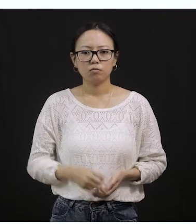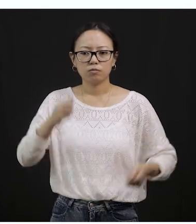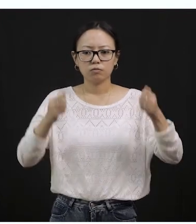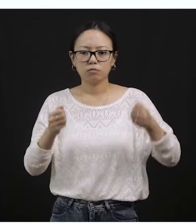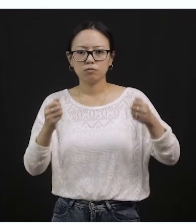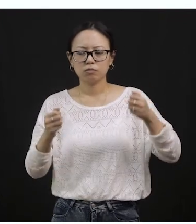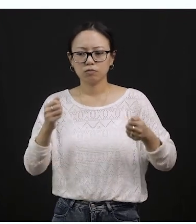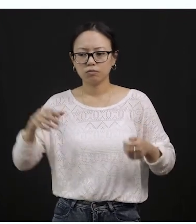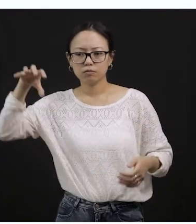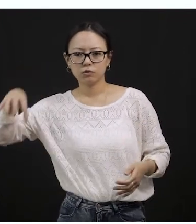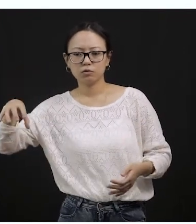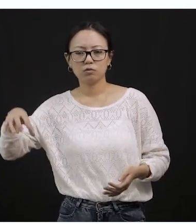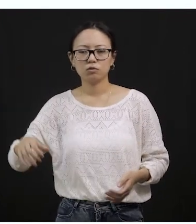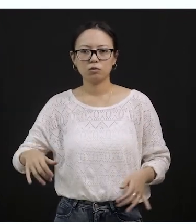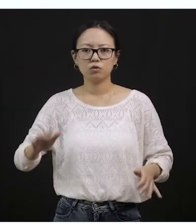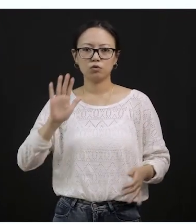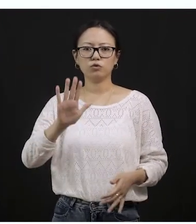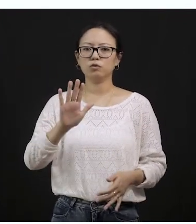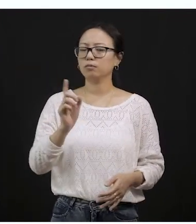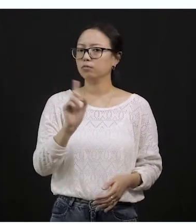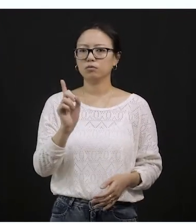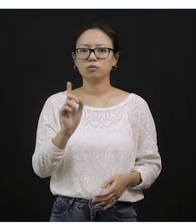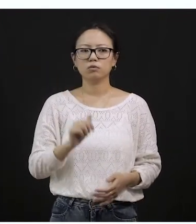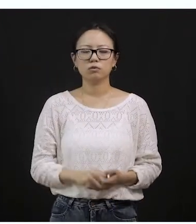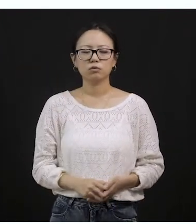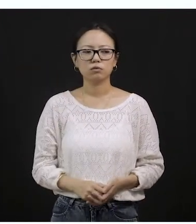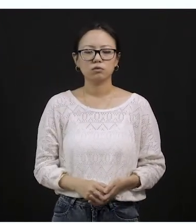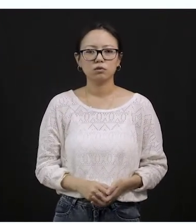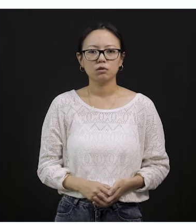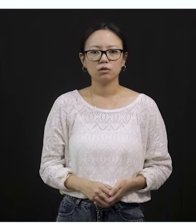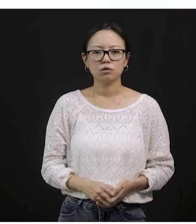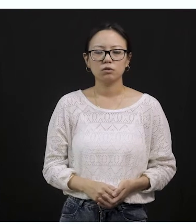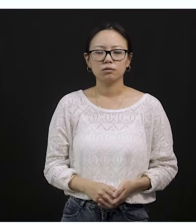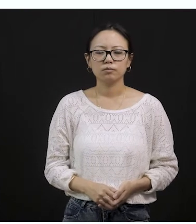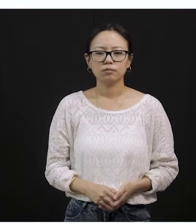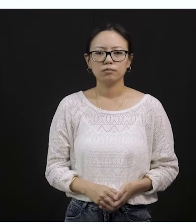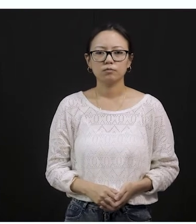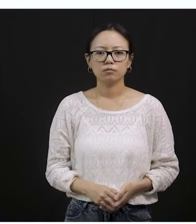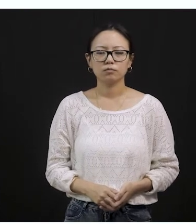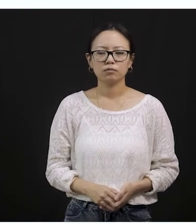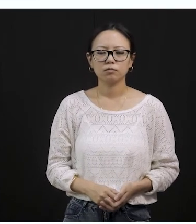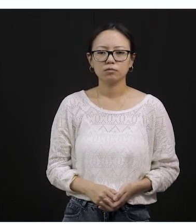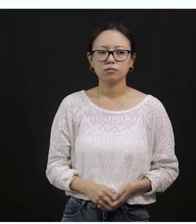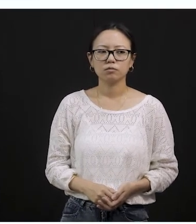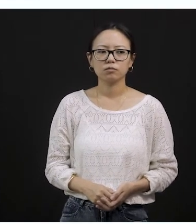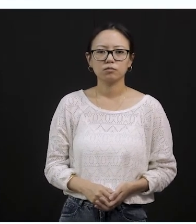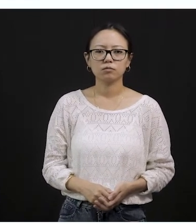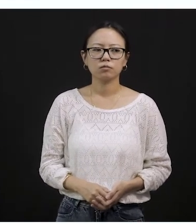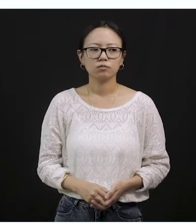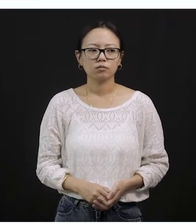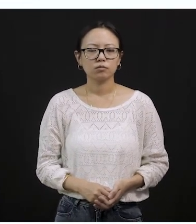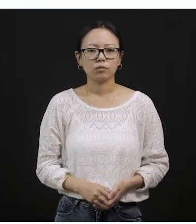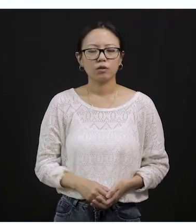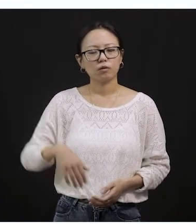you're driving a car, when you see the sign, you cannot park in that particular zone or in that particular area. Clear? All right. Now